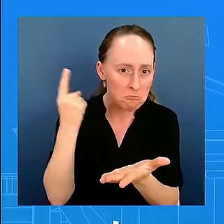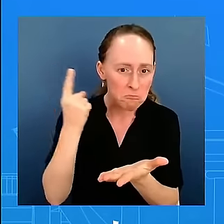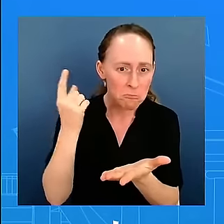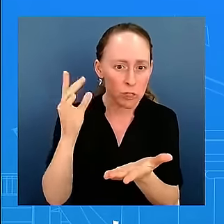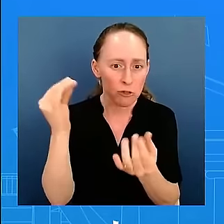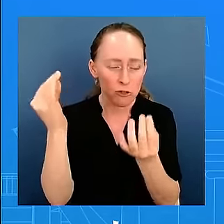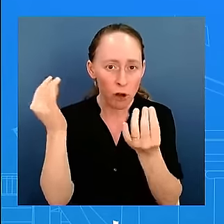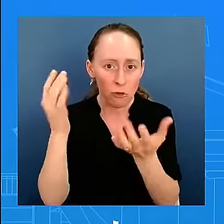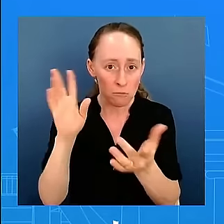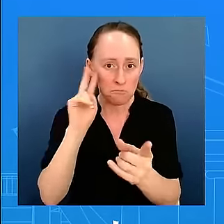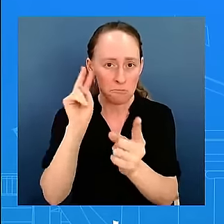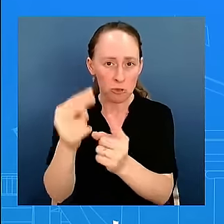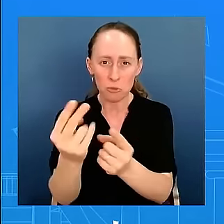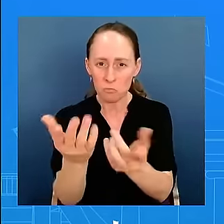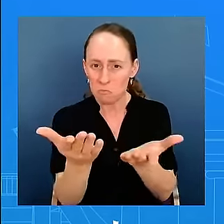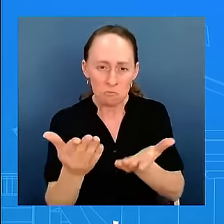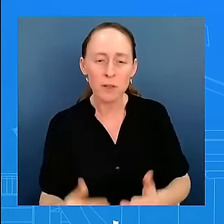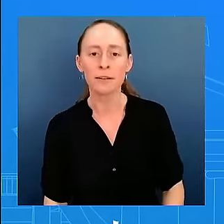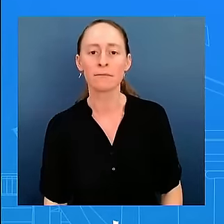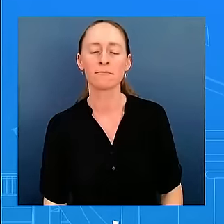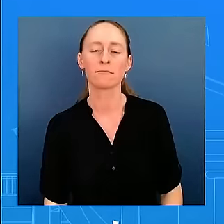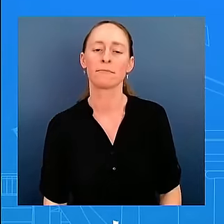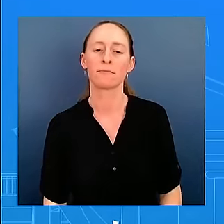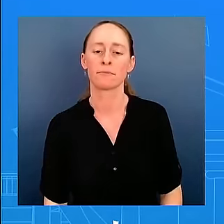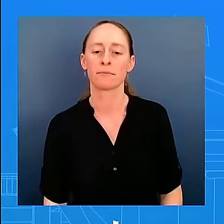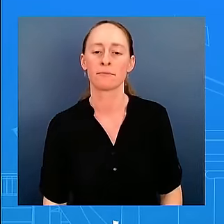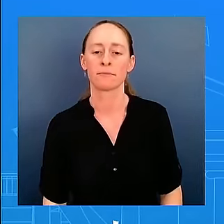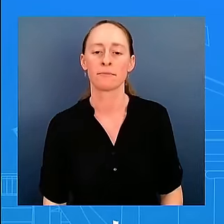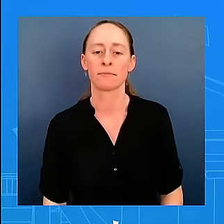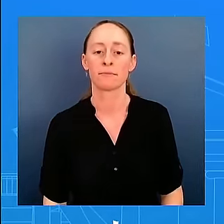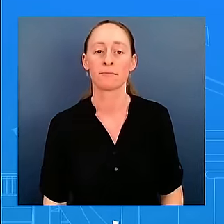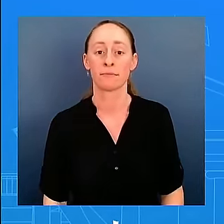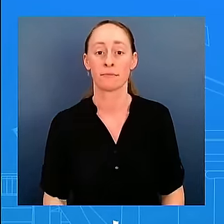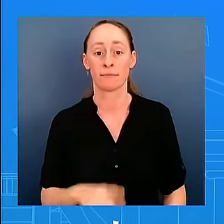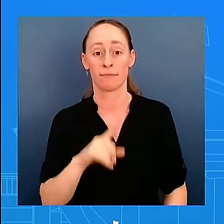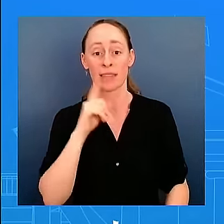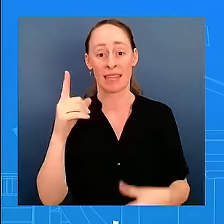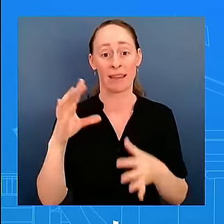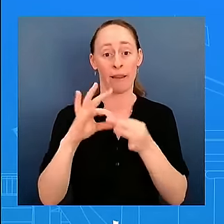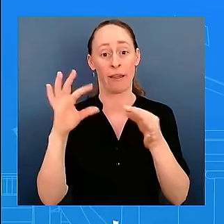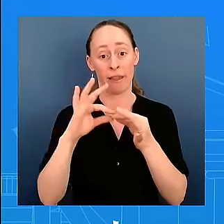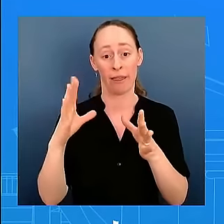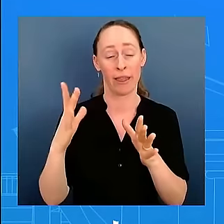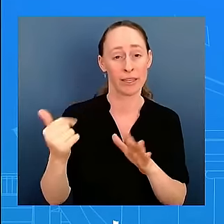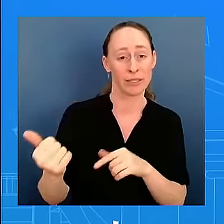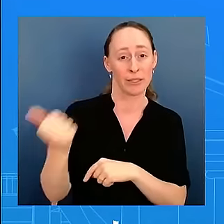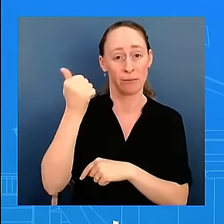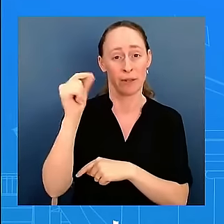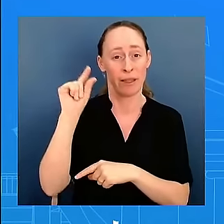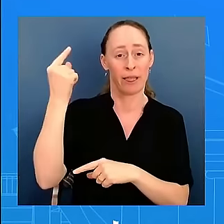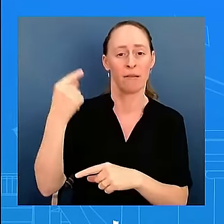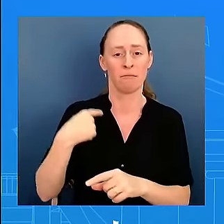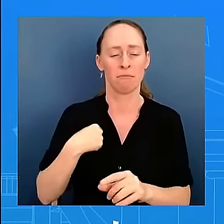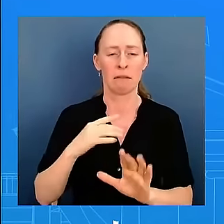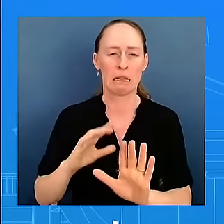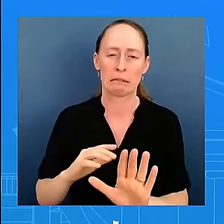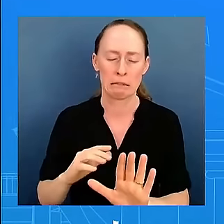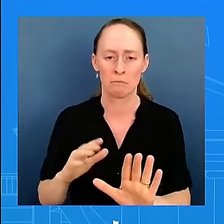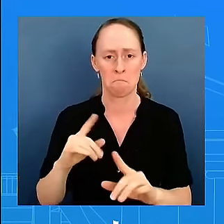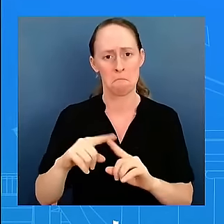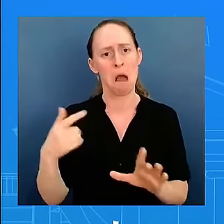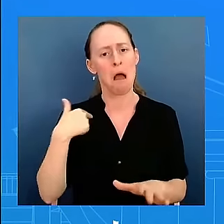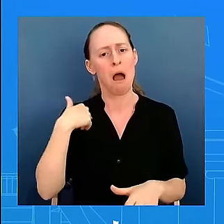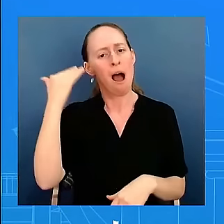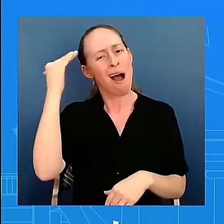mentioned, I think, to Peter's question. We know that Iran certainly has tried to meddle here. They've tried to sow discord. They've